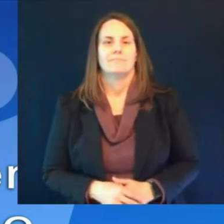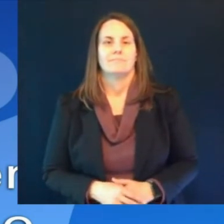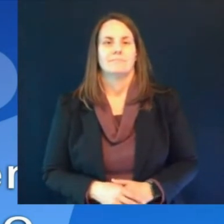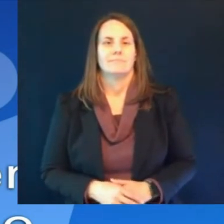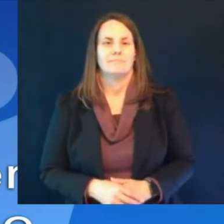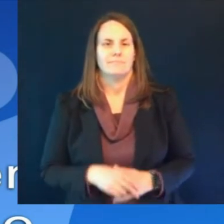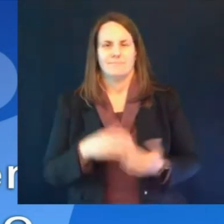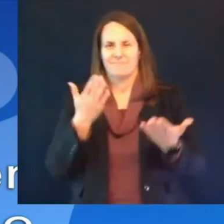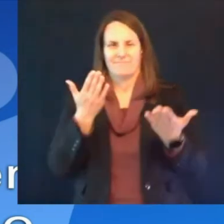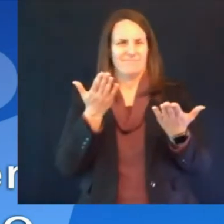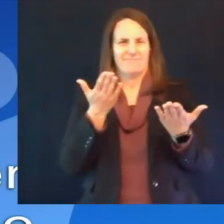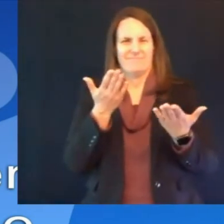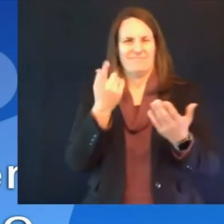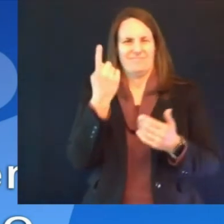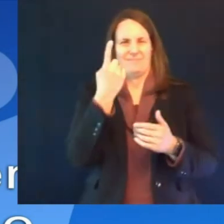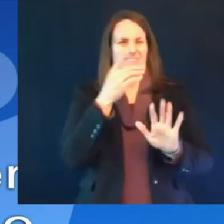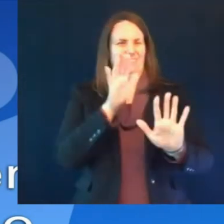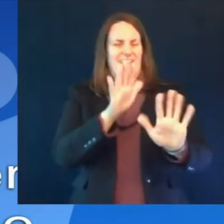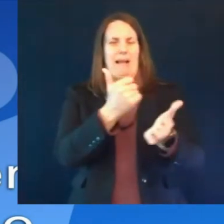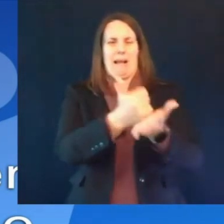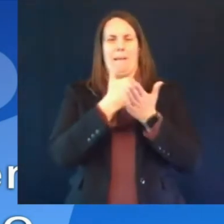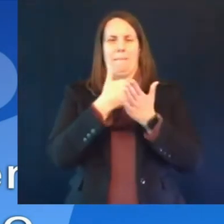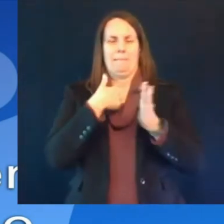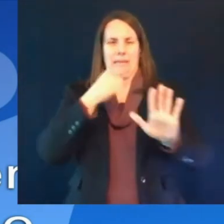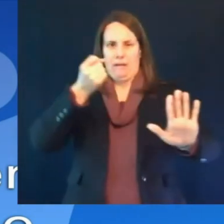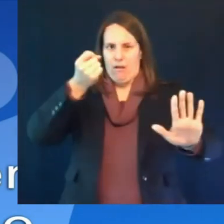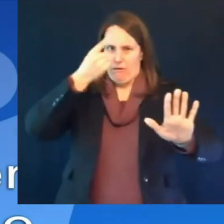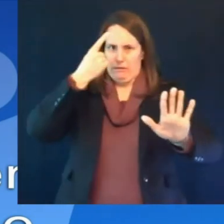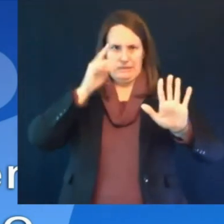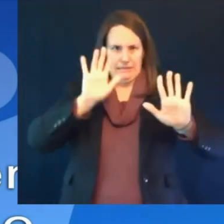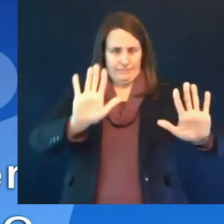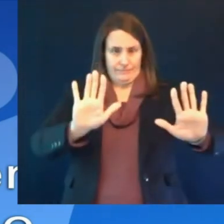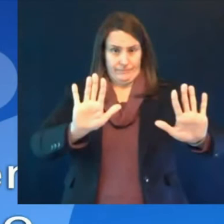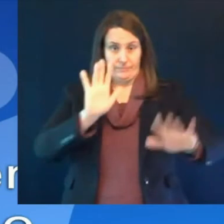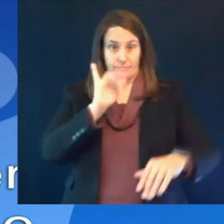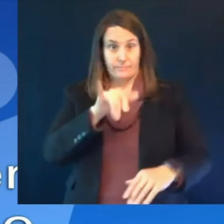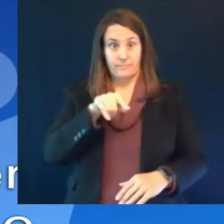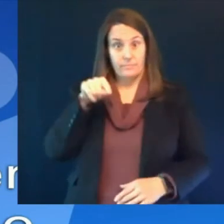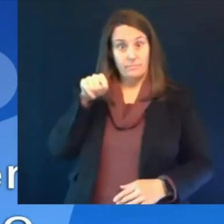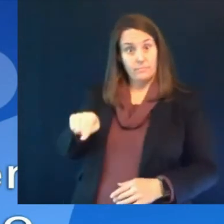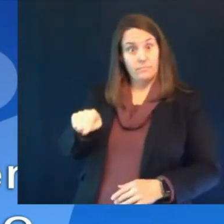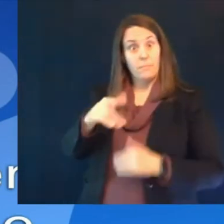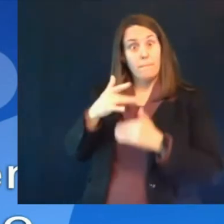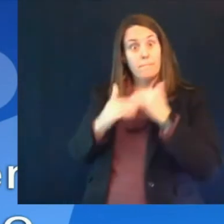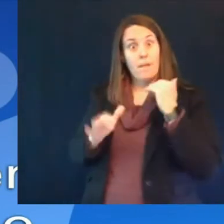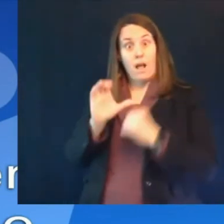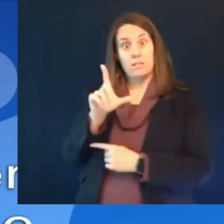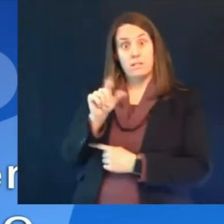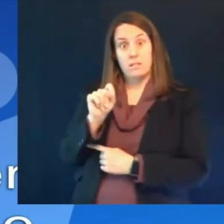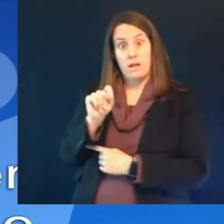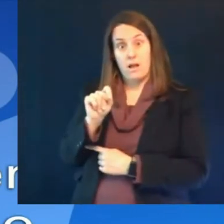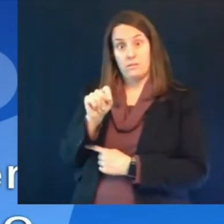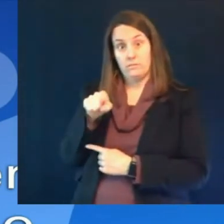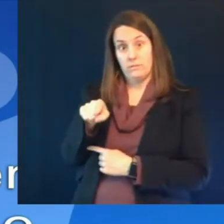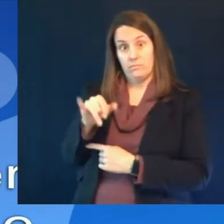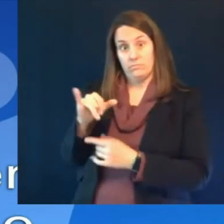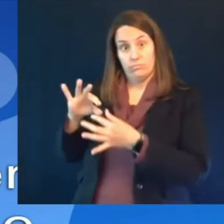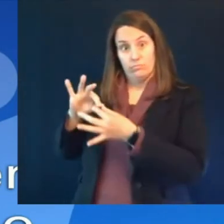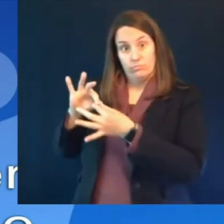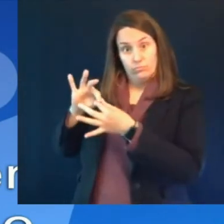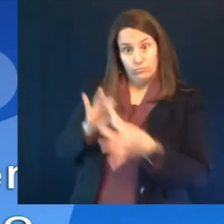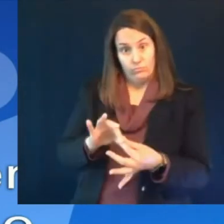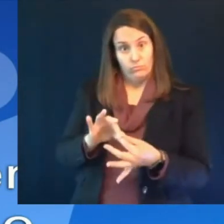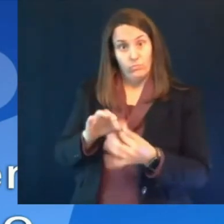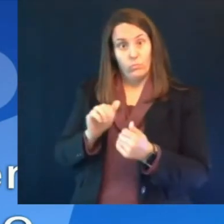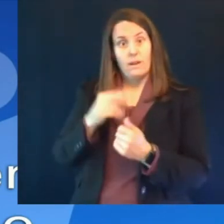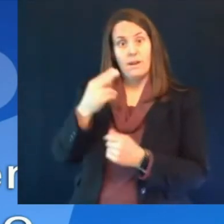this clotting disorder and heparin is this disorder being seen in people who are already taking blood centers like heparin because that would